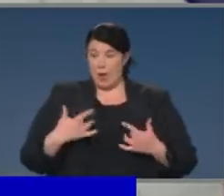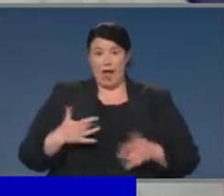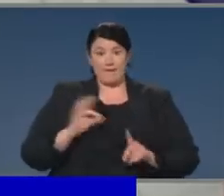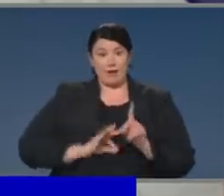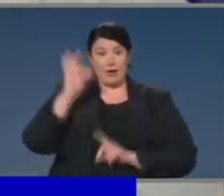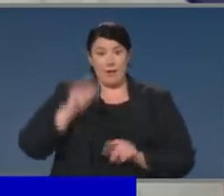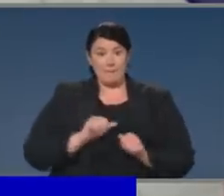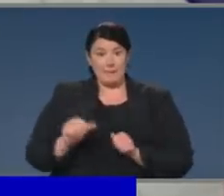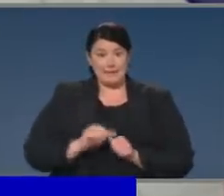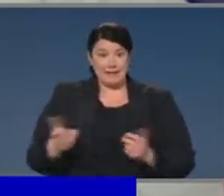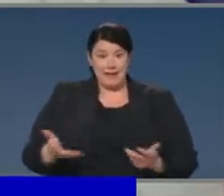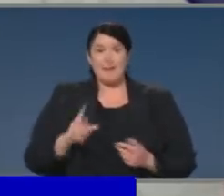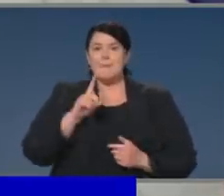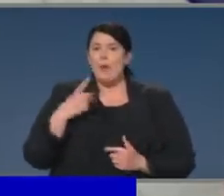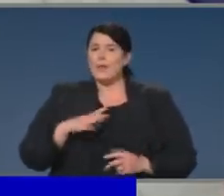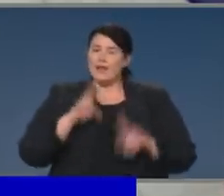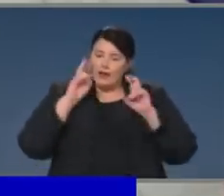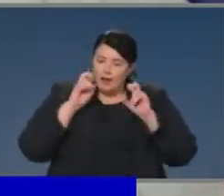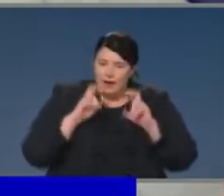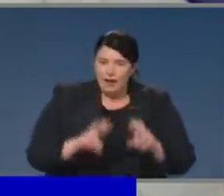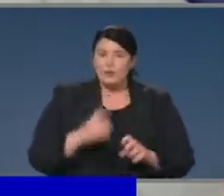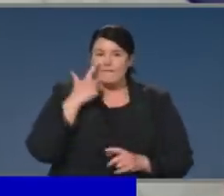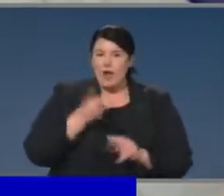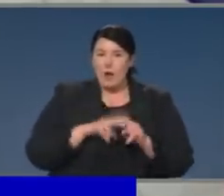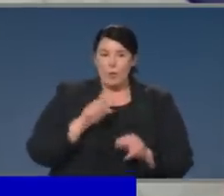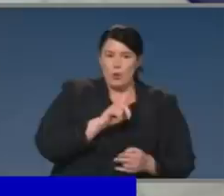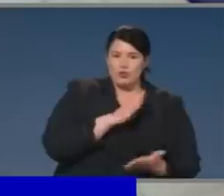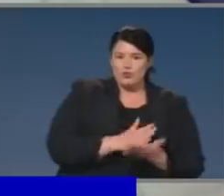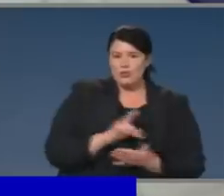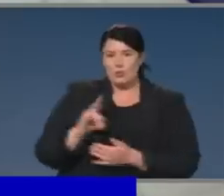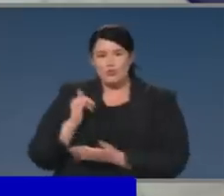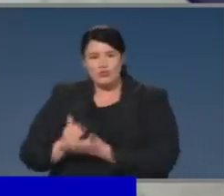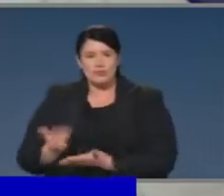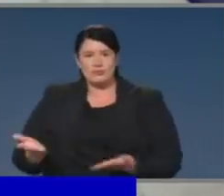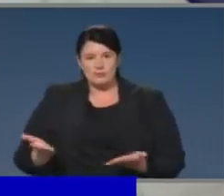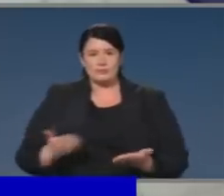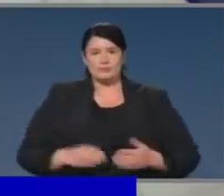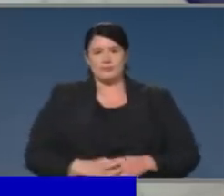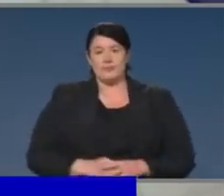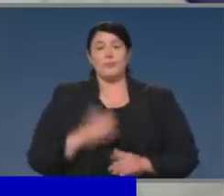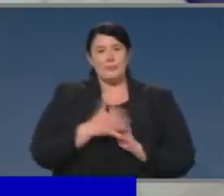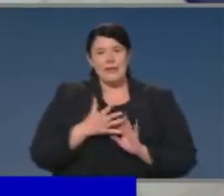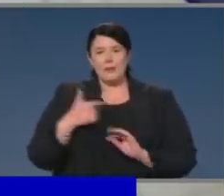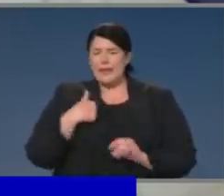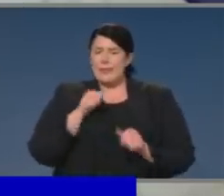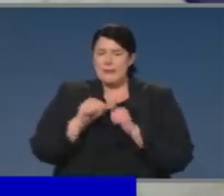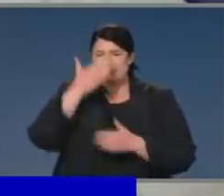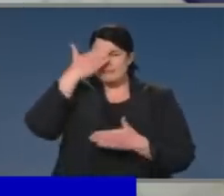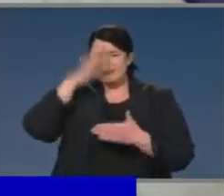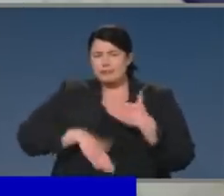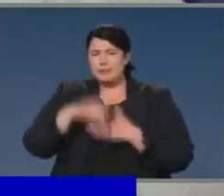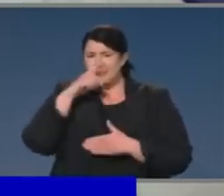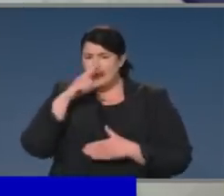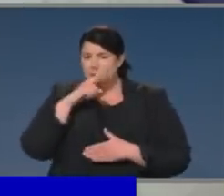strong. We need the best brains in Australia working on it collectively. We need the best brains in Australia looking at what are all of the assumptions